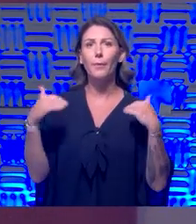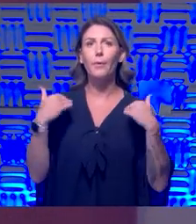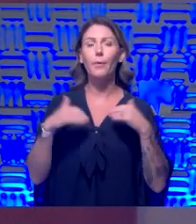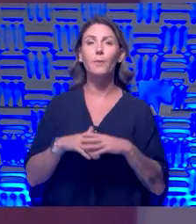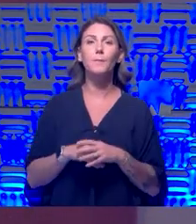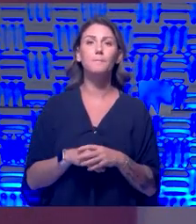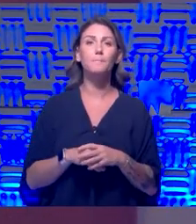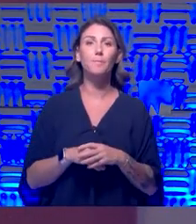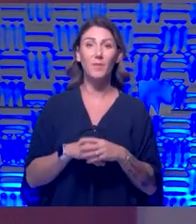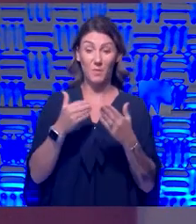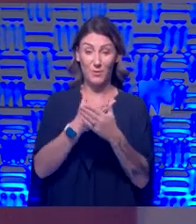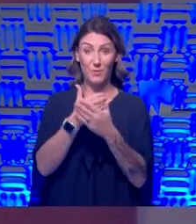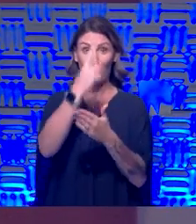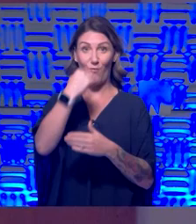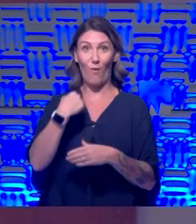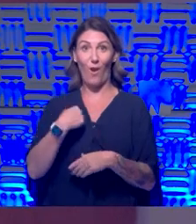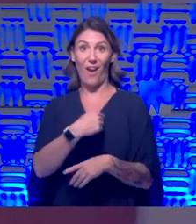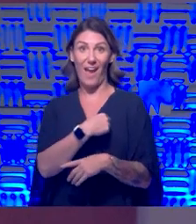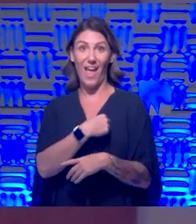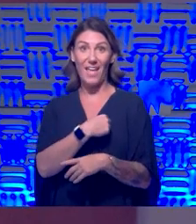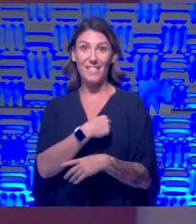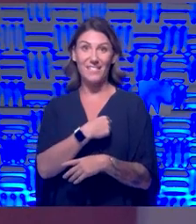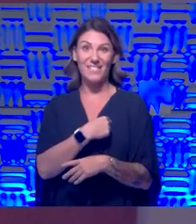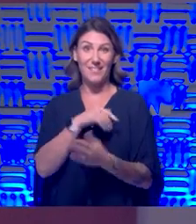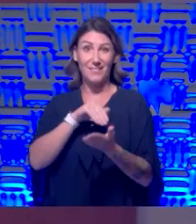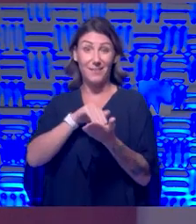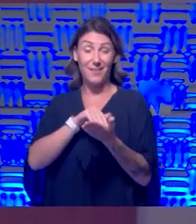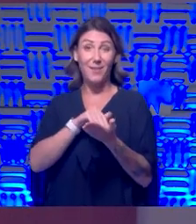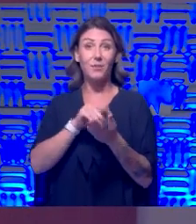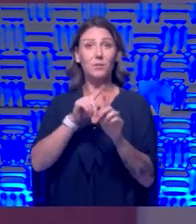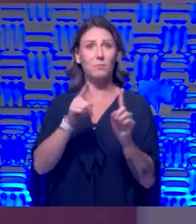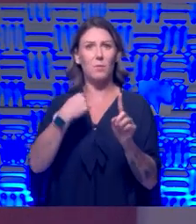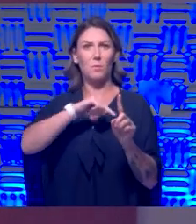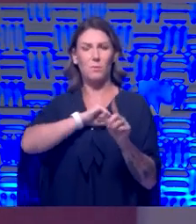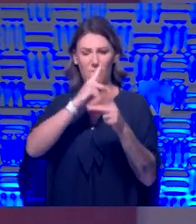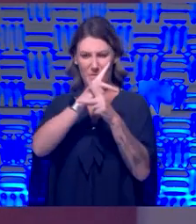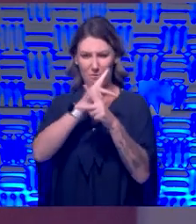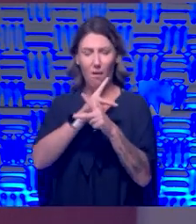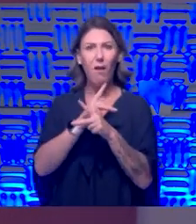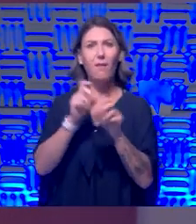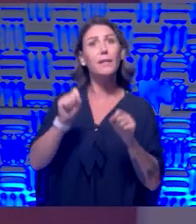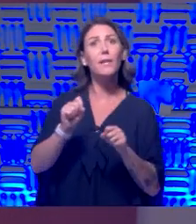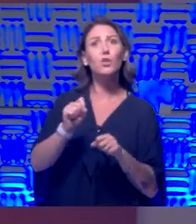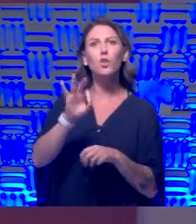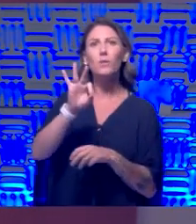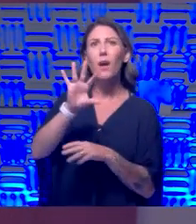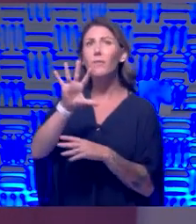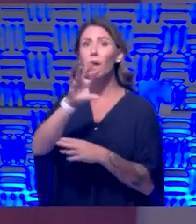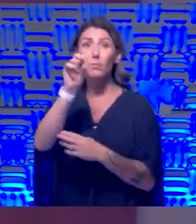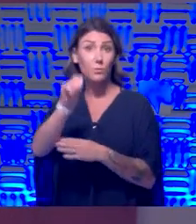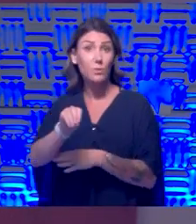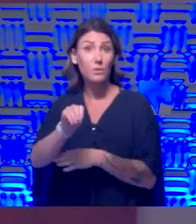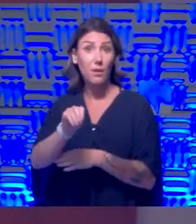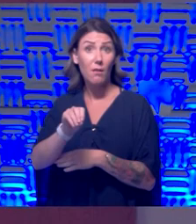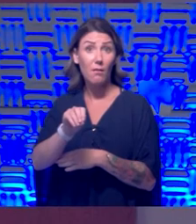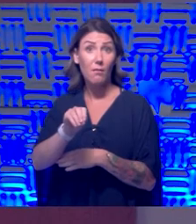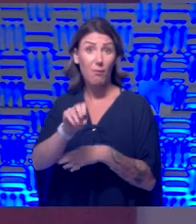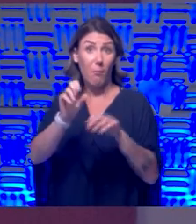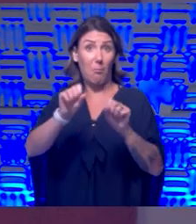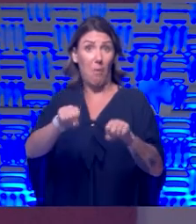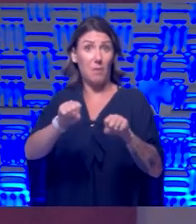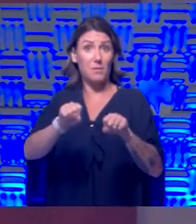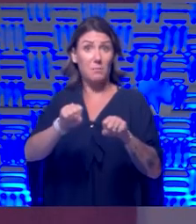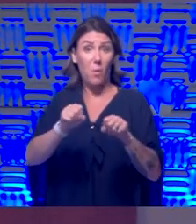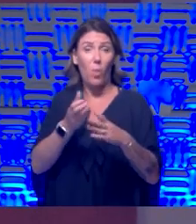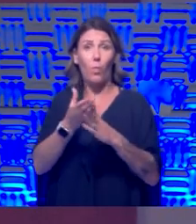it, it was new to us as physicians, but we're finding that we can actually do probably 95% of what we need to do, um, and,